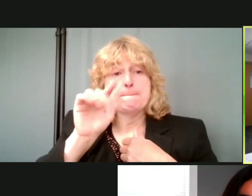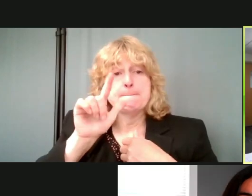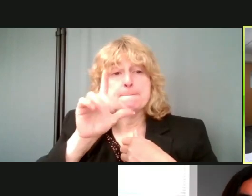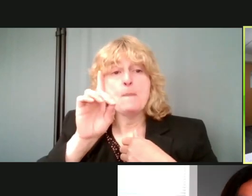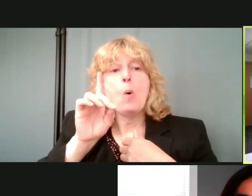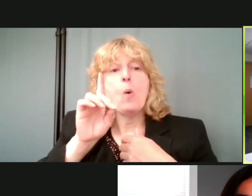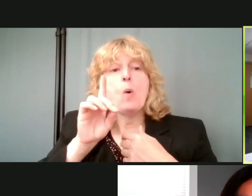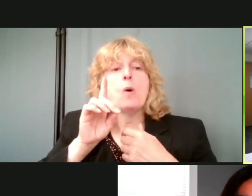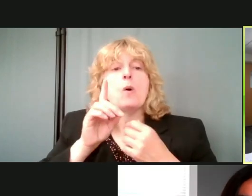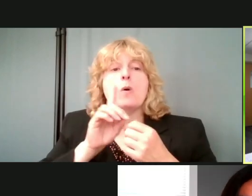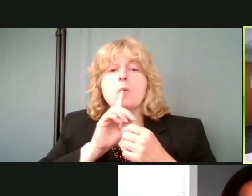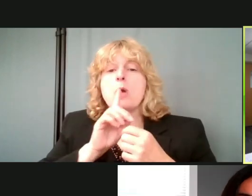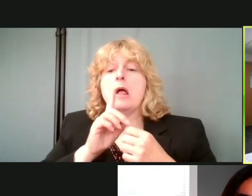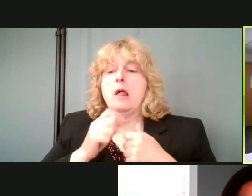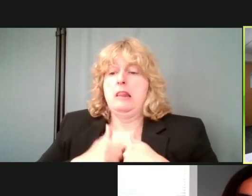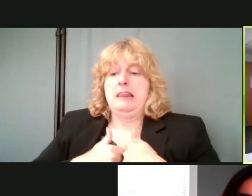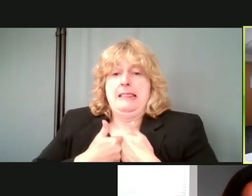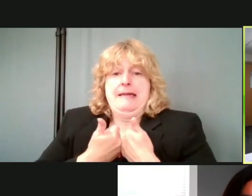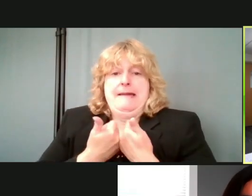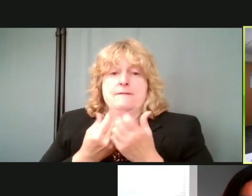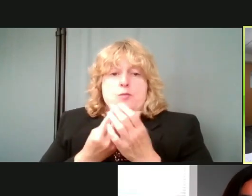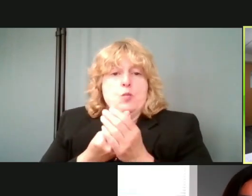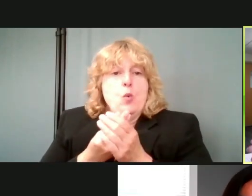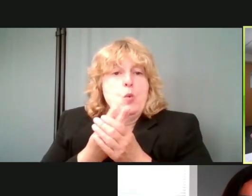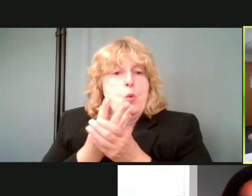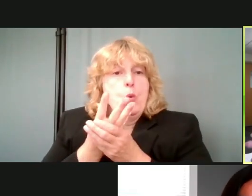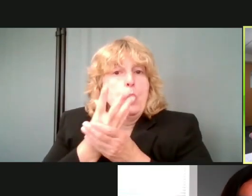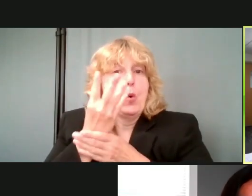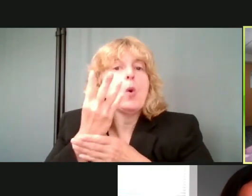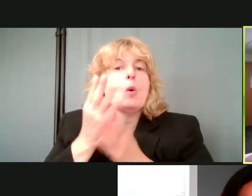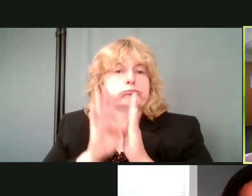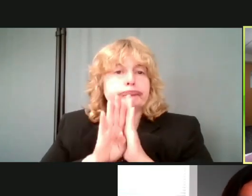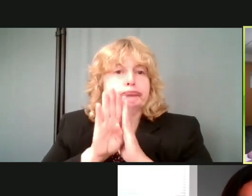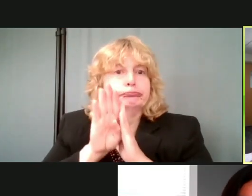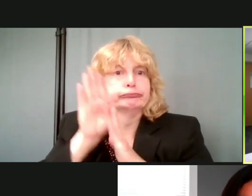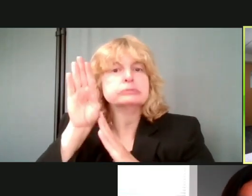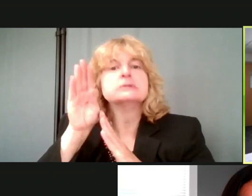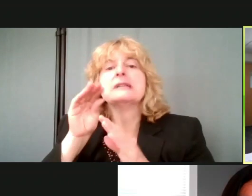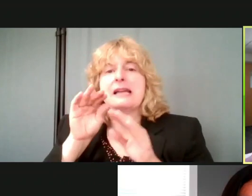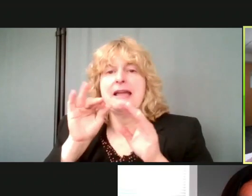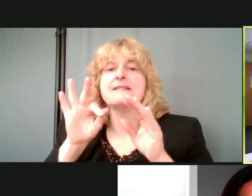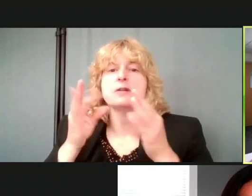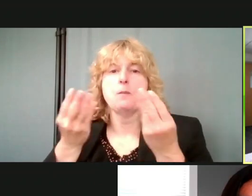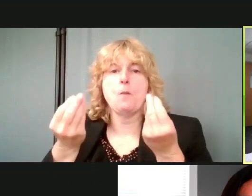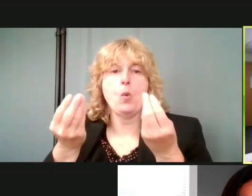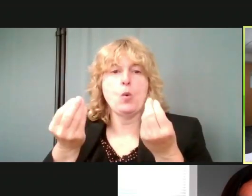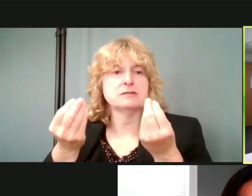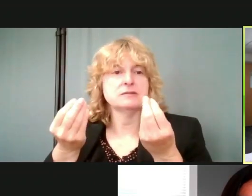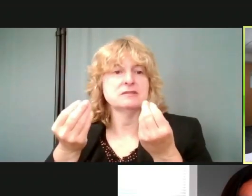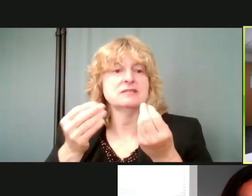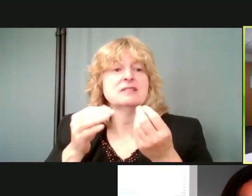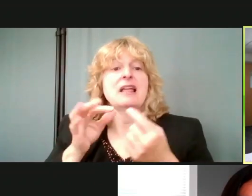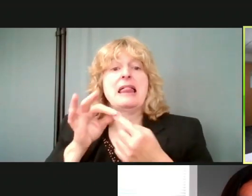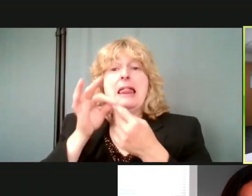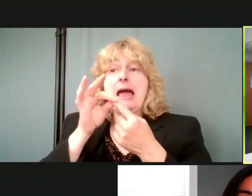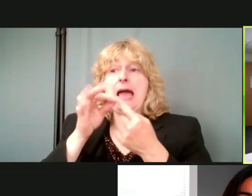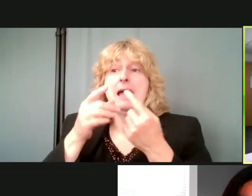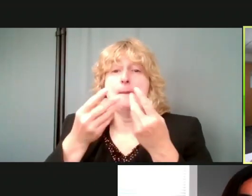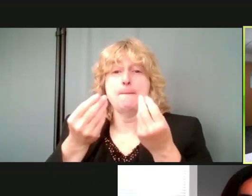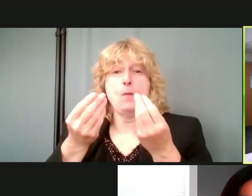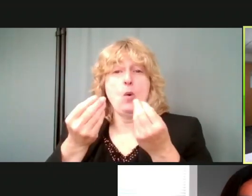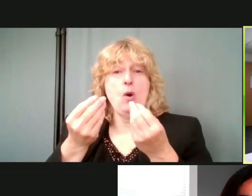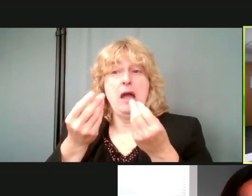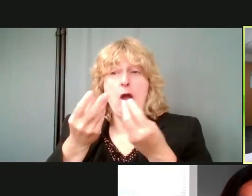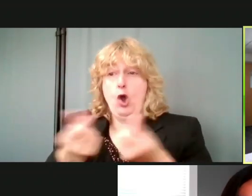lives in a moist environment. So unless that moisture is out in 24 to 48 hours,